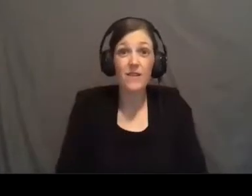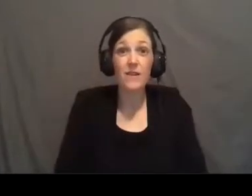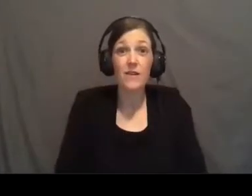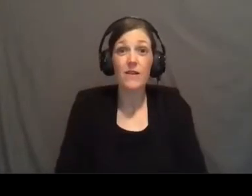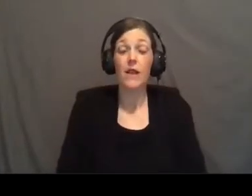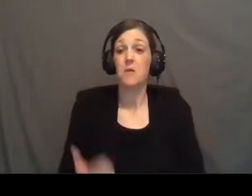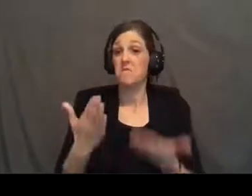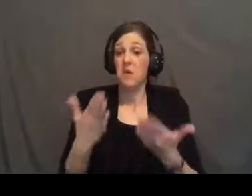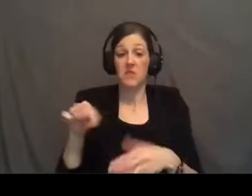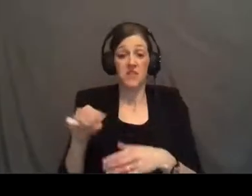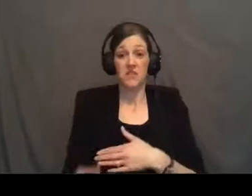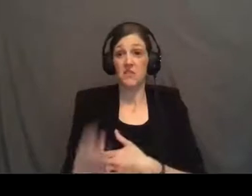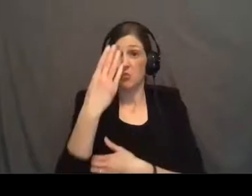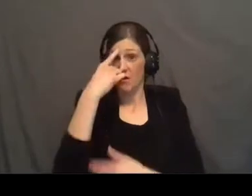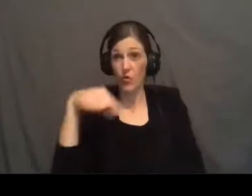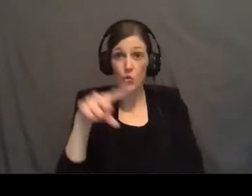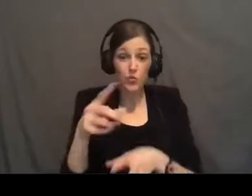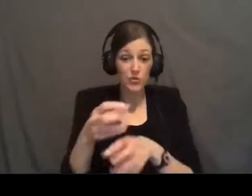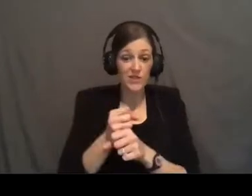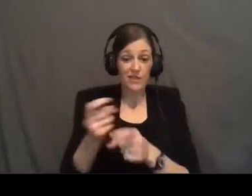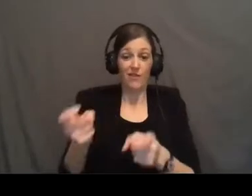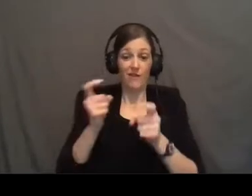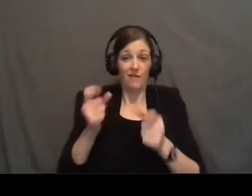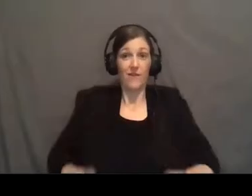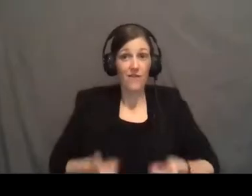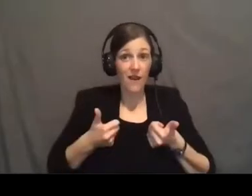maybe this is the morning for you to receive that gift of life